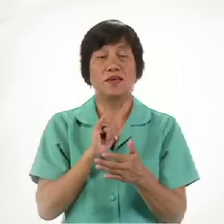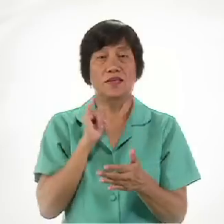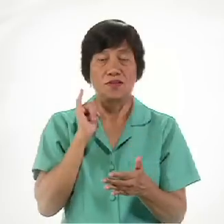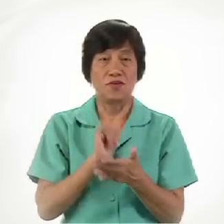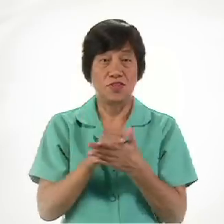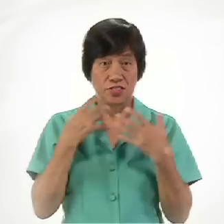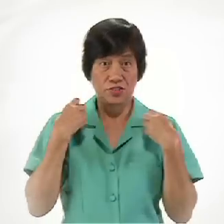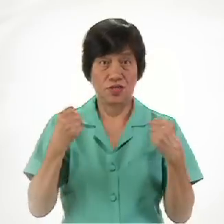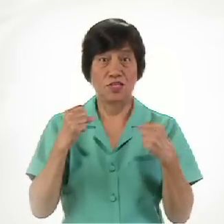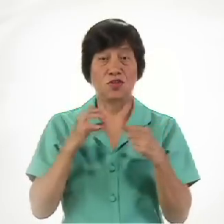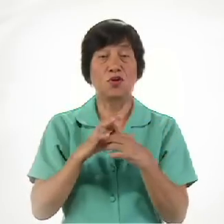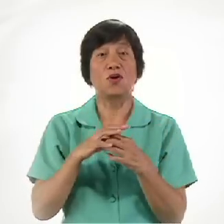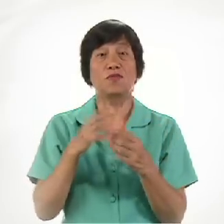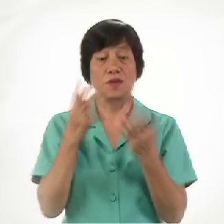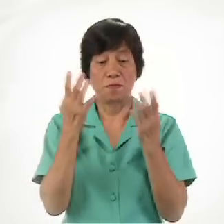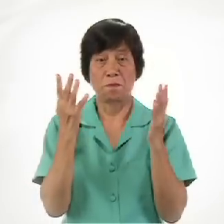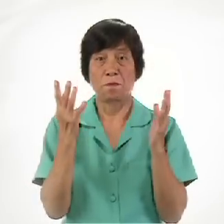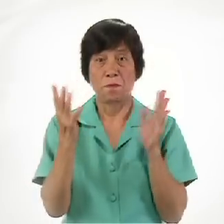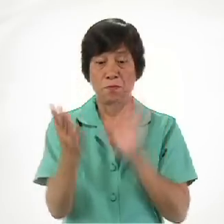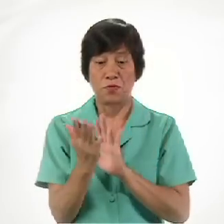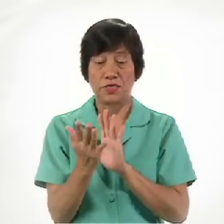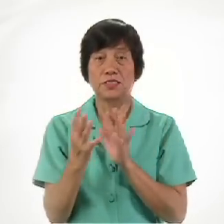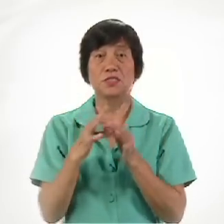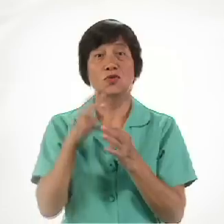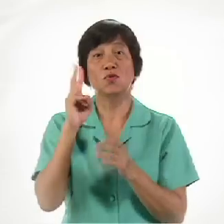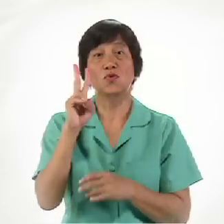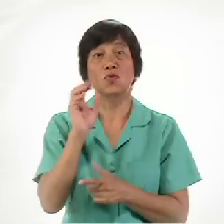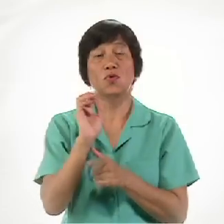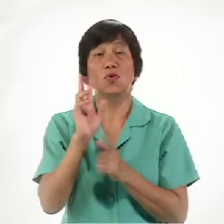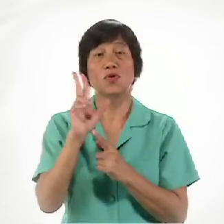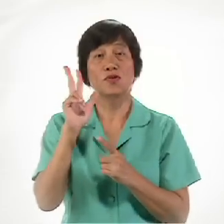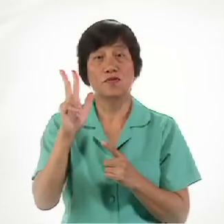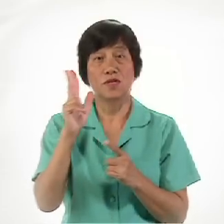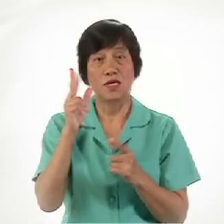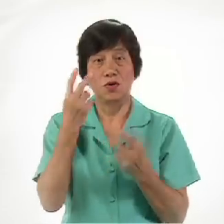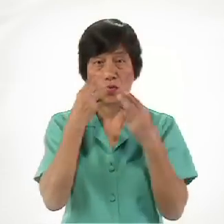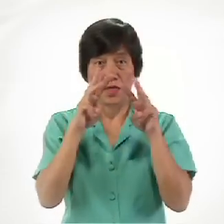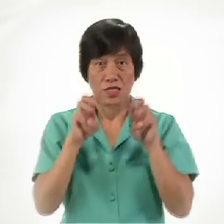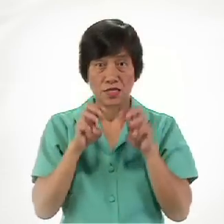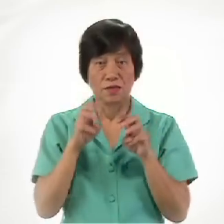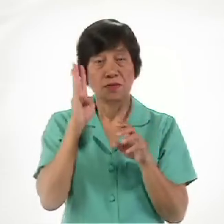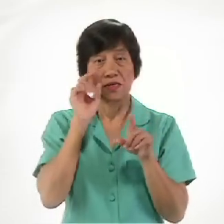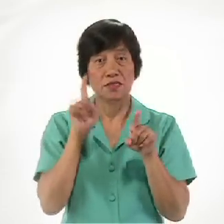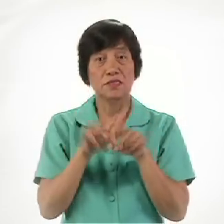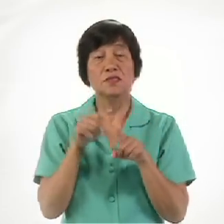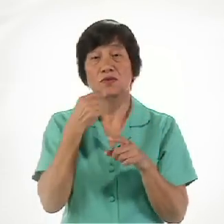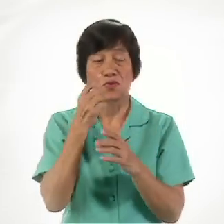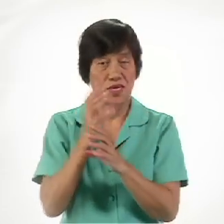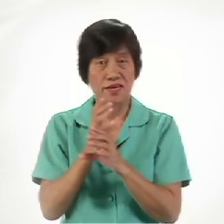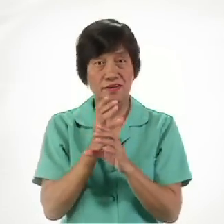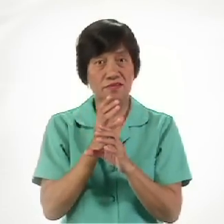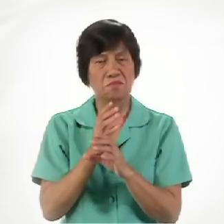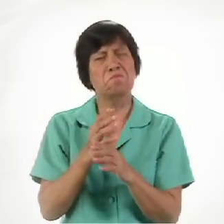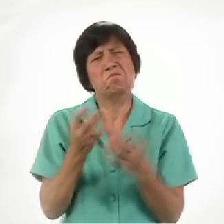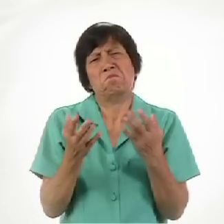So that on The strength Of the presence Of two or three Witnesses Brothers and sisters Who also care Maybe this